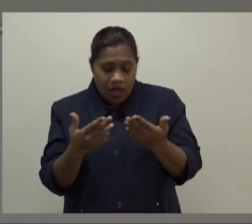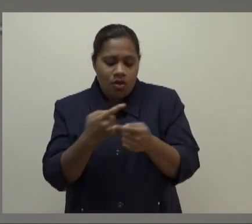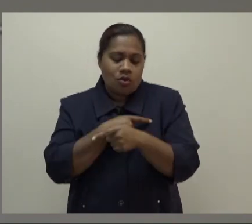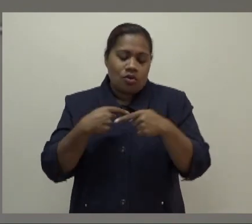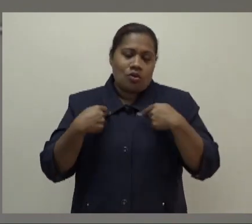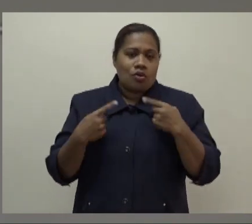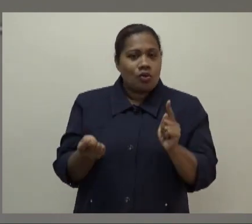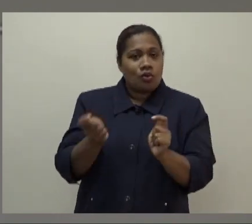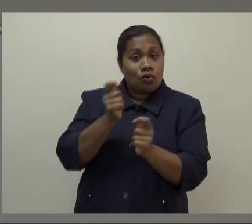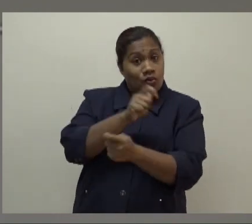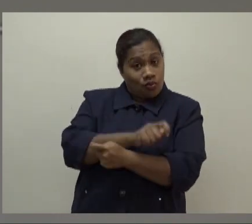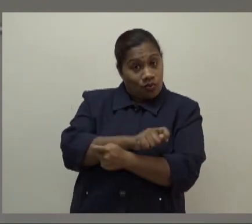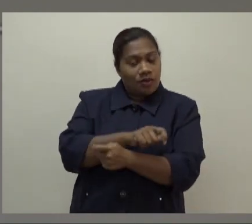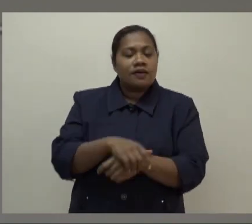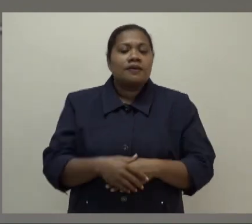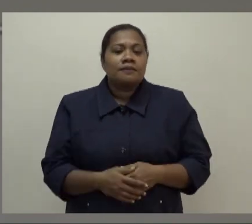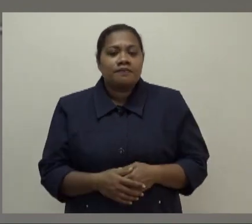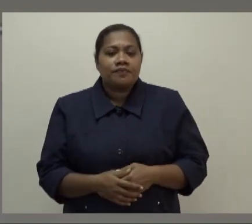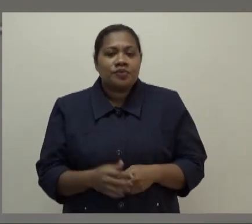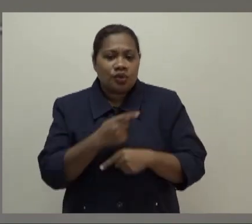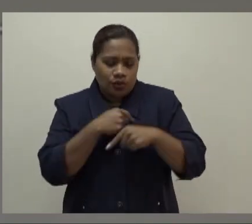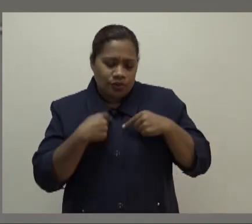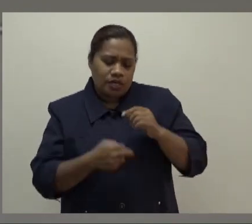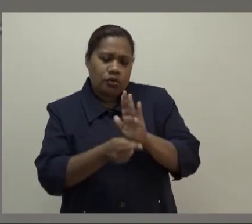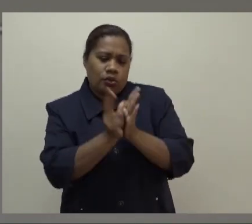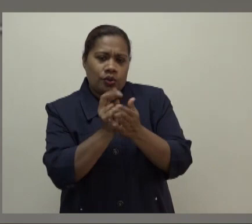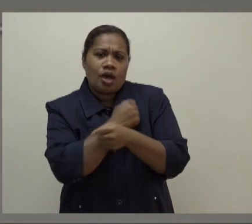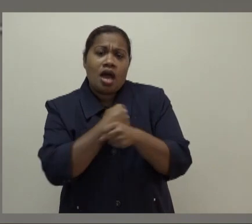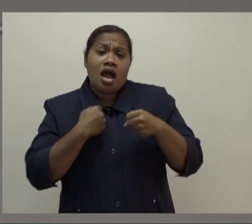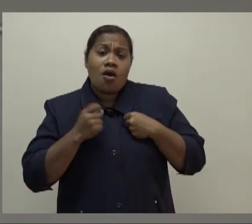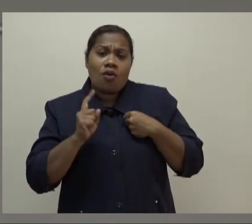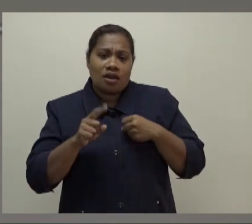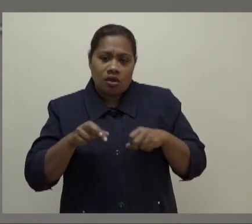mobility capabilities as well in the disposition of our vehicles.